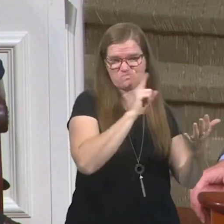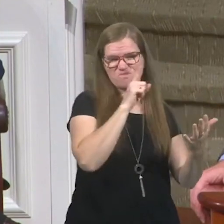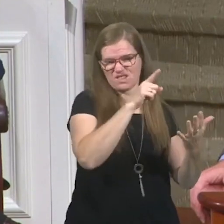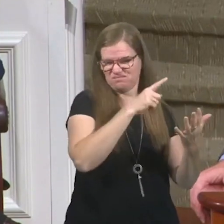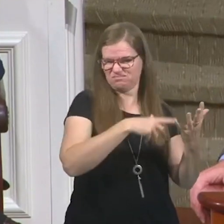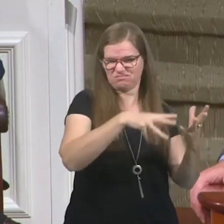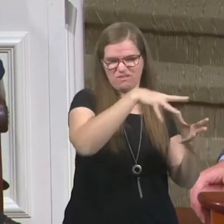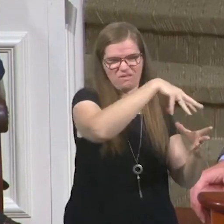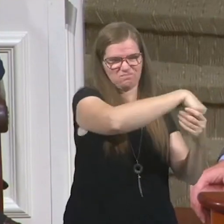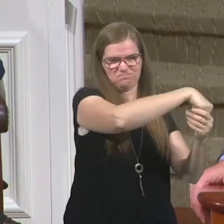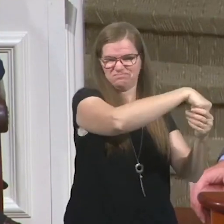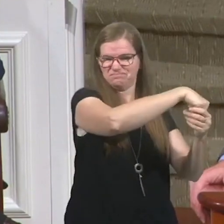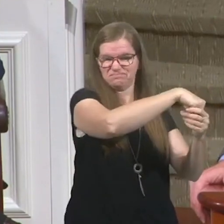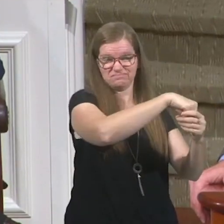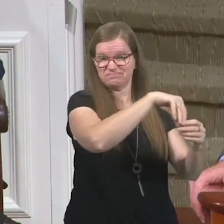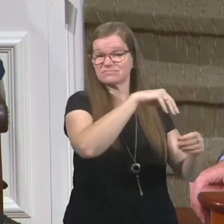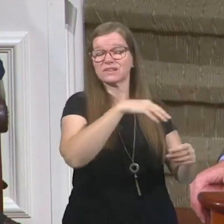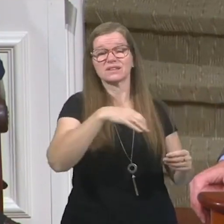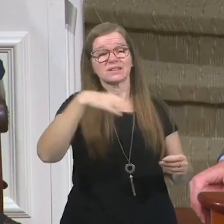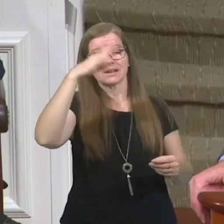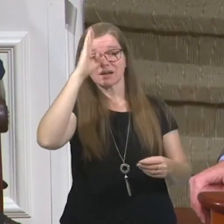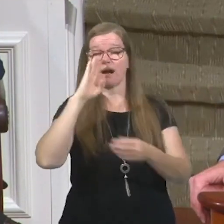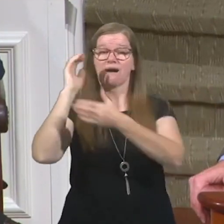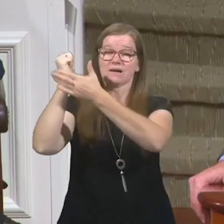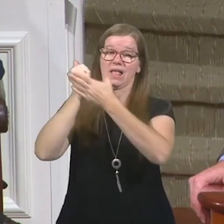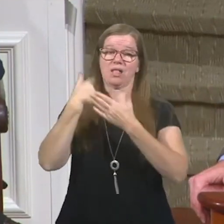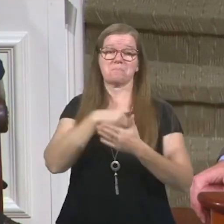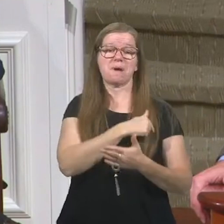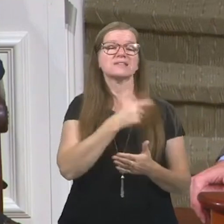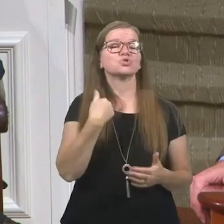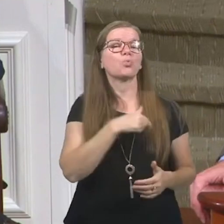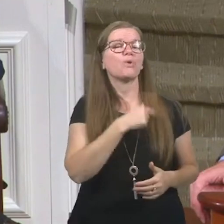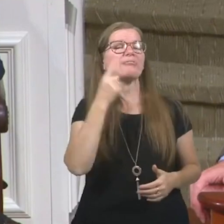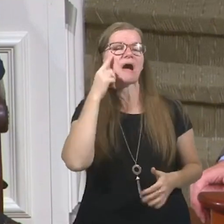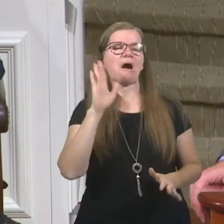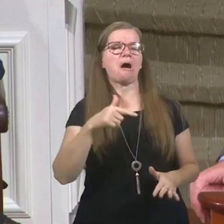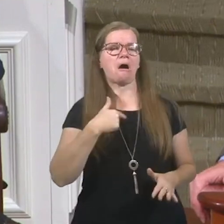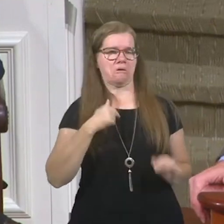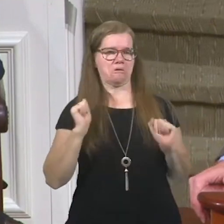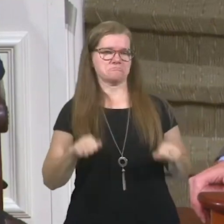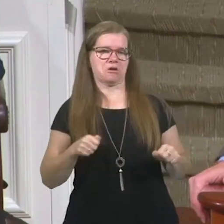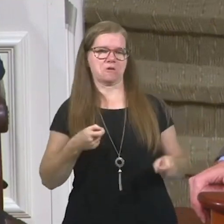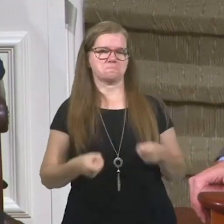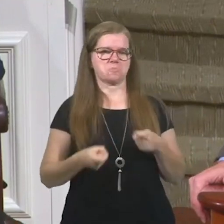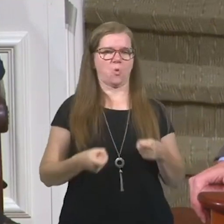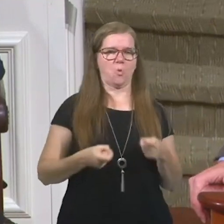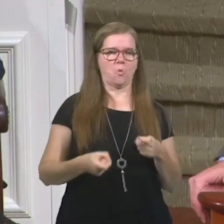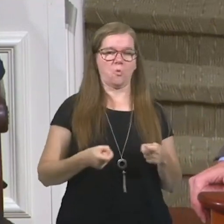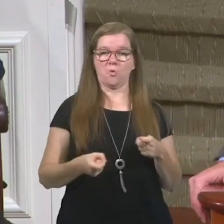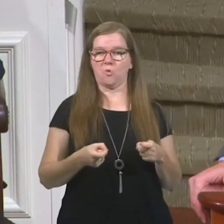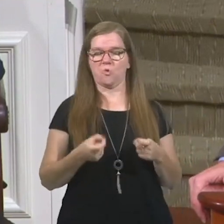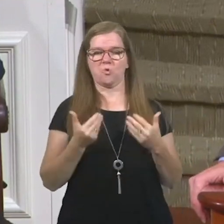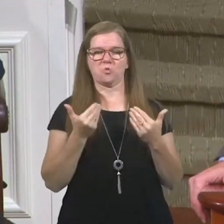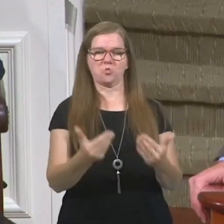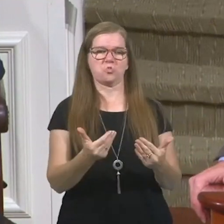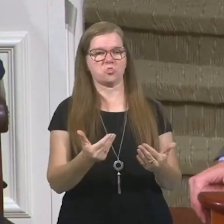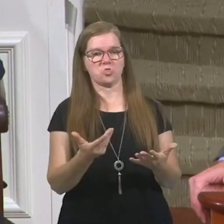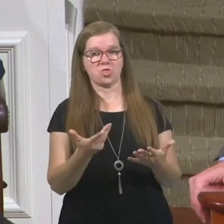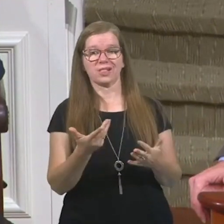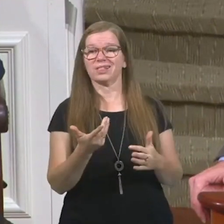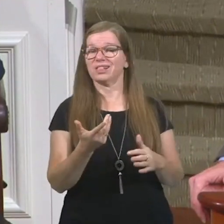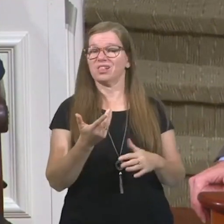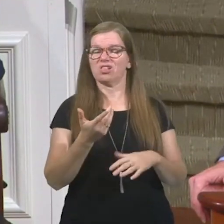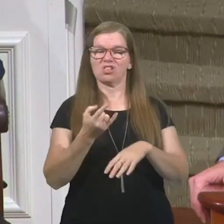God help us when we think when we can handle it. Let tell you something that's going to throw you into a tailspin of immorality